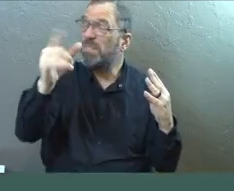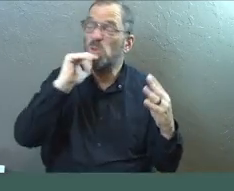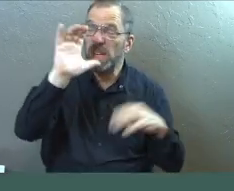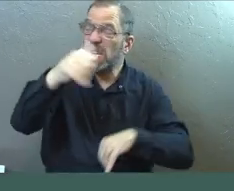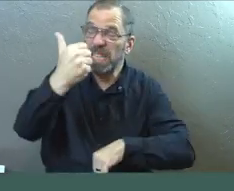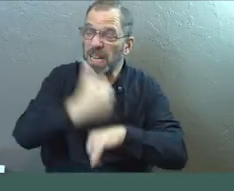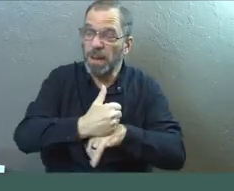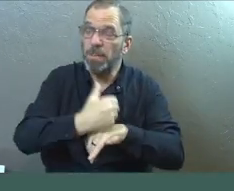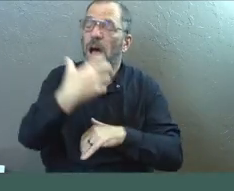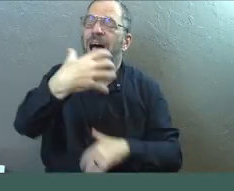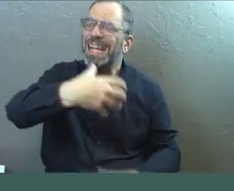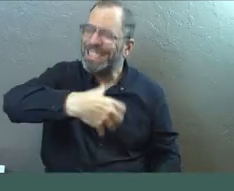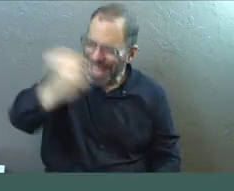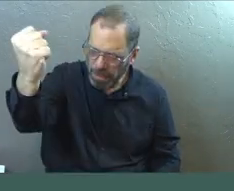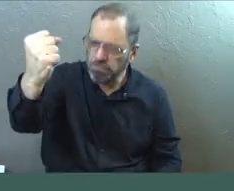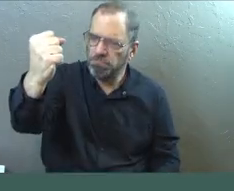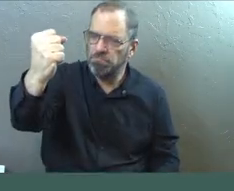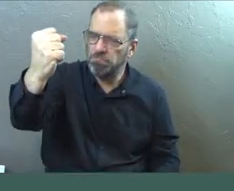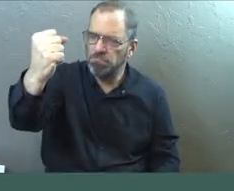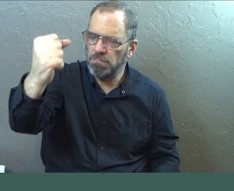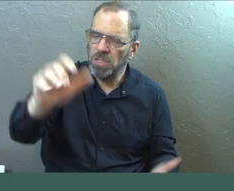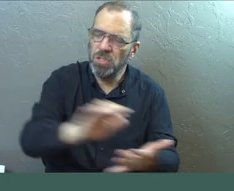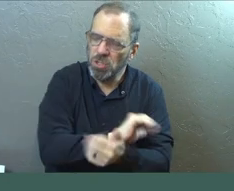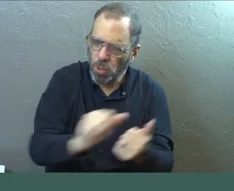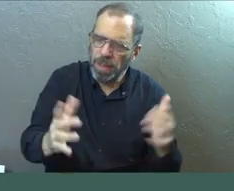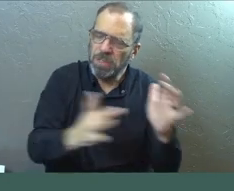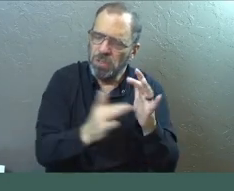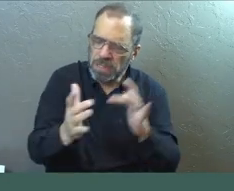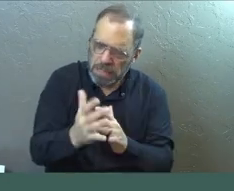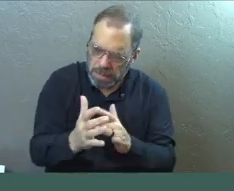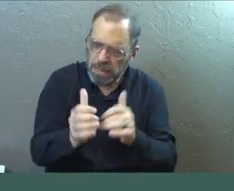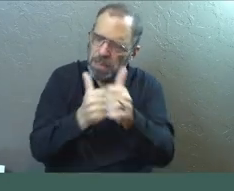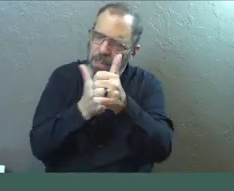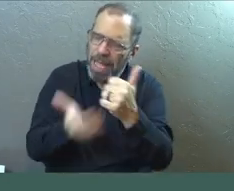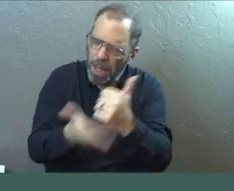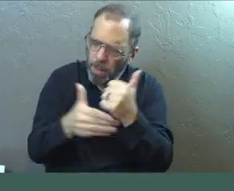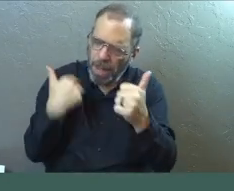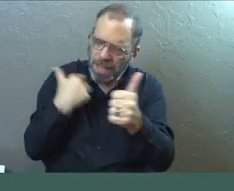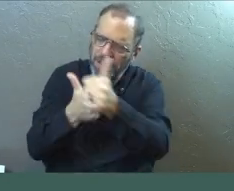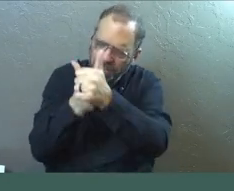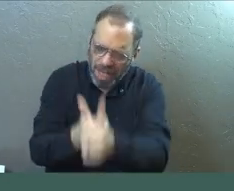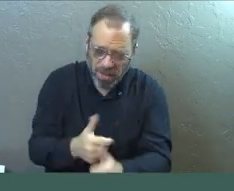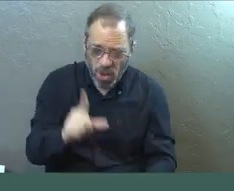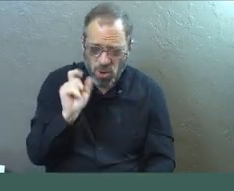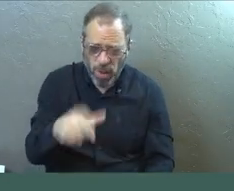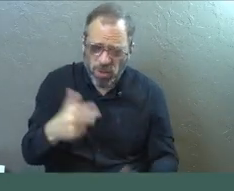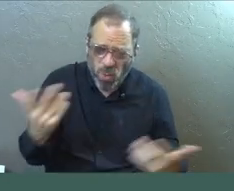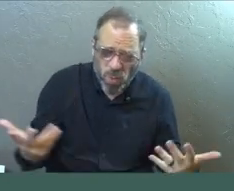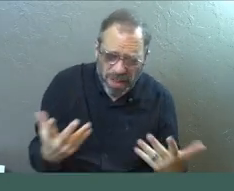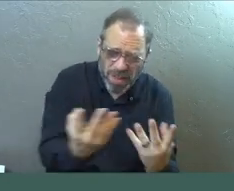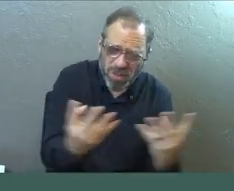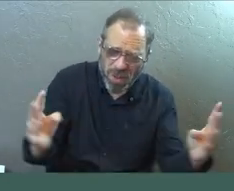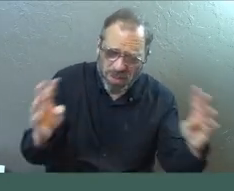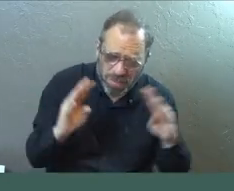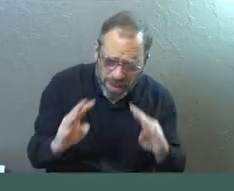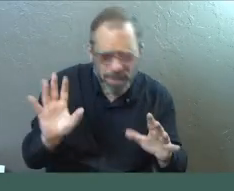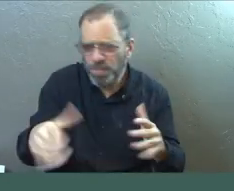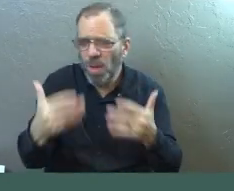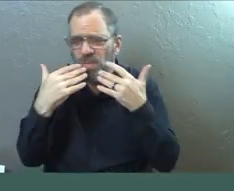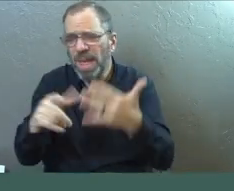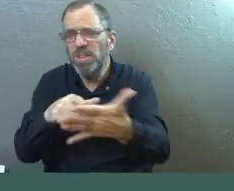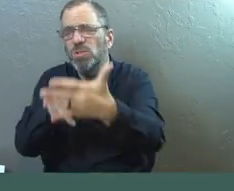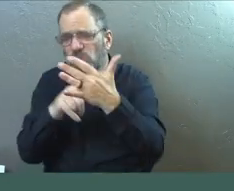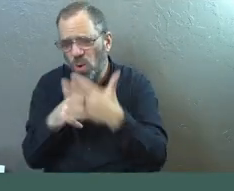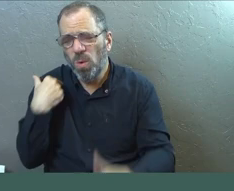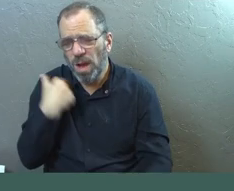tear them down take them away. Jesus help us to just want to go your way and if we have questions as to what it is we're thankful Holy Spirit that you